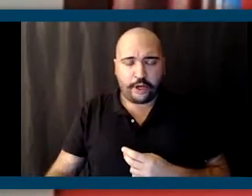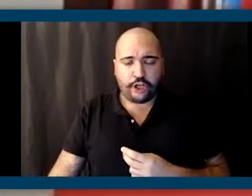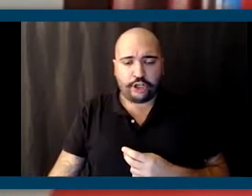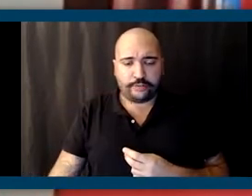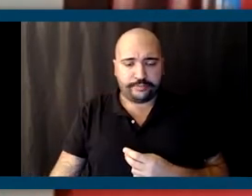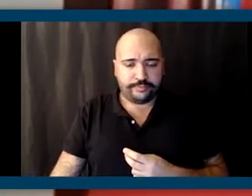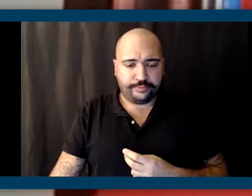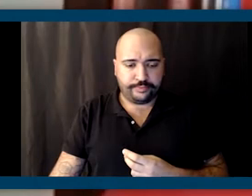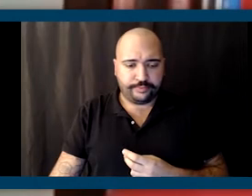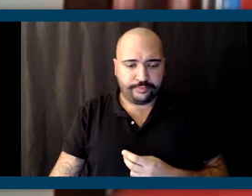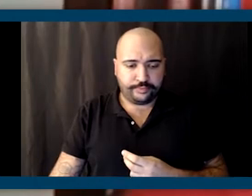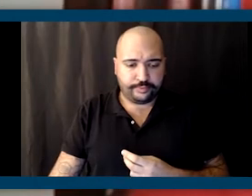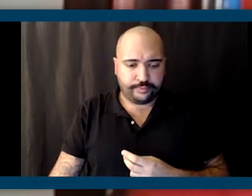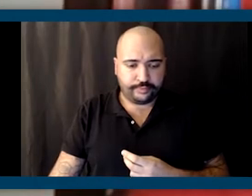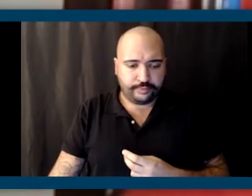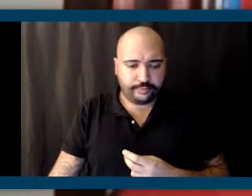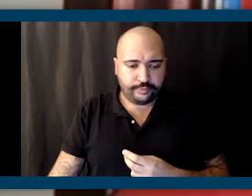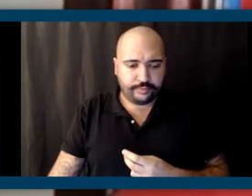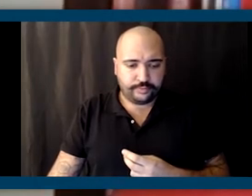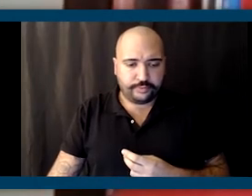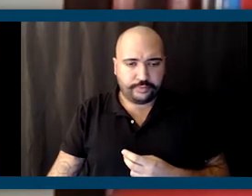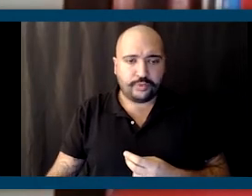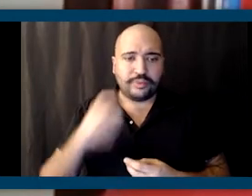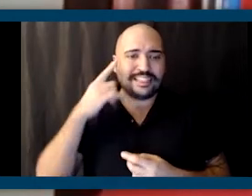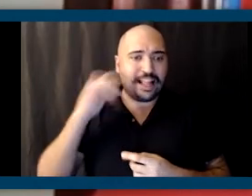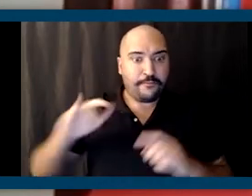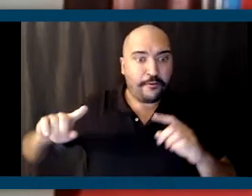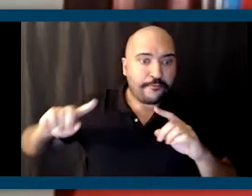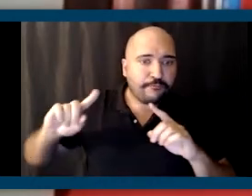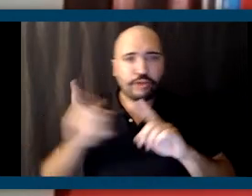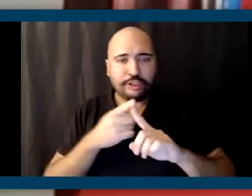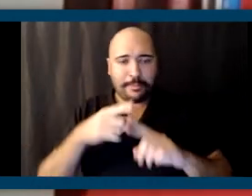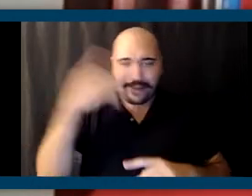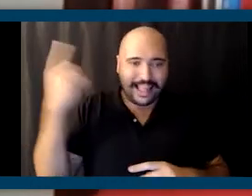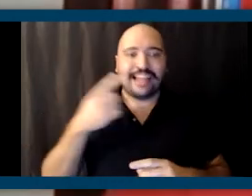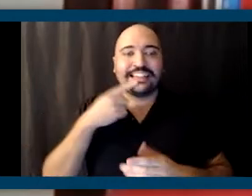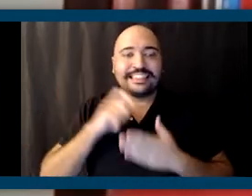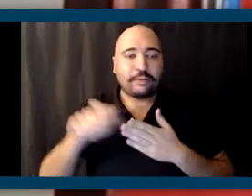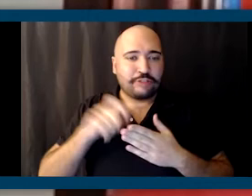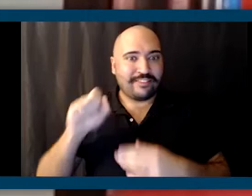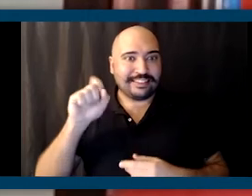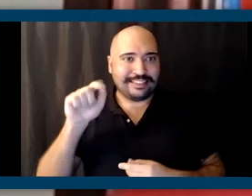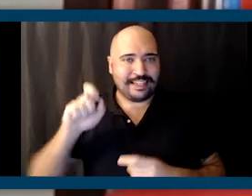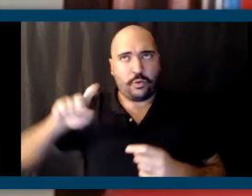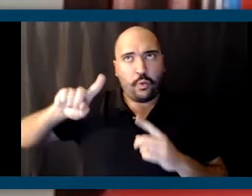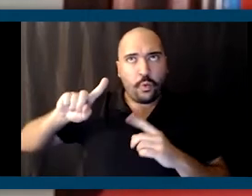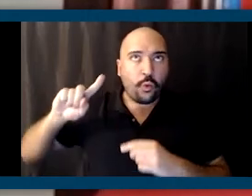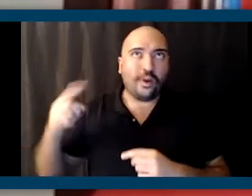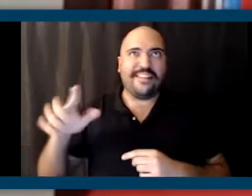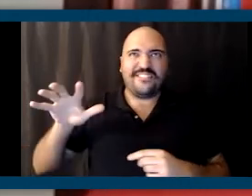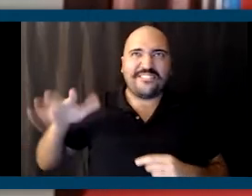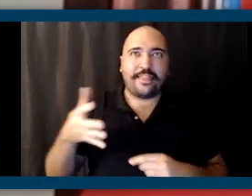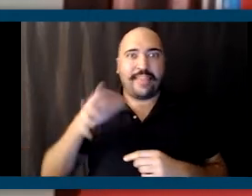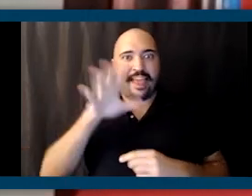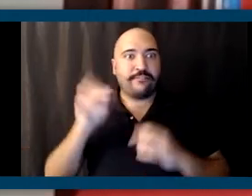California's first Black Secretary of State and only the fifth African American to serve as a state